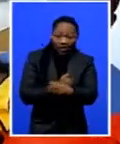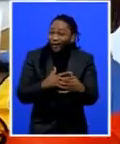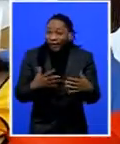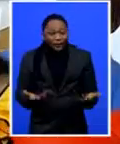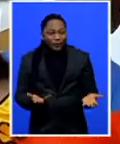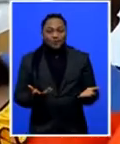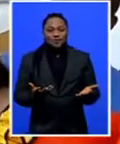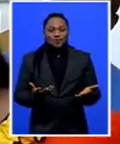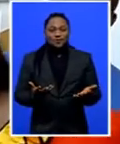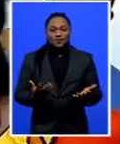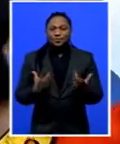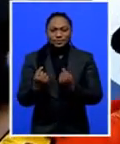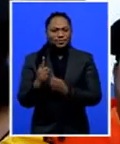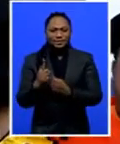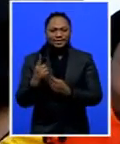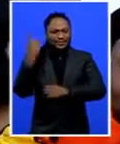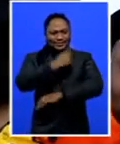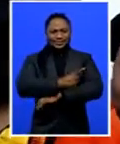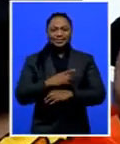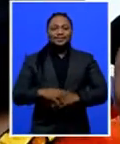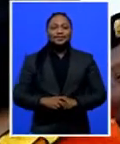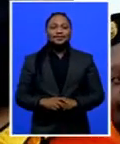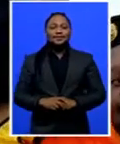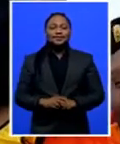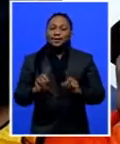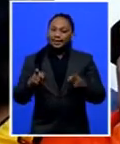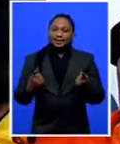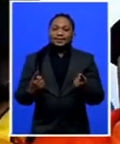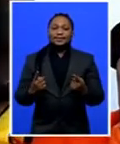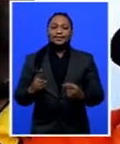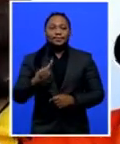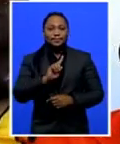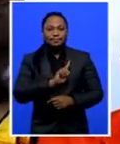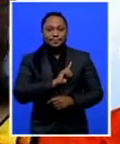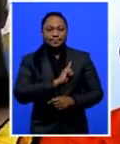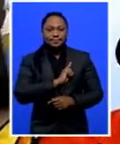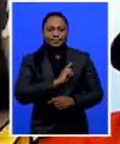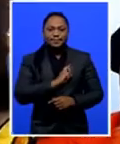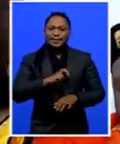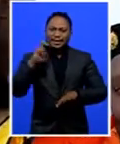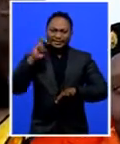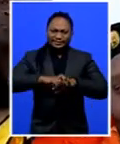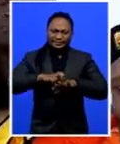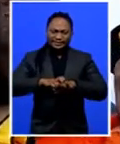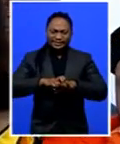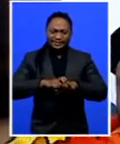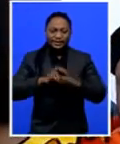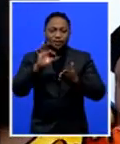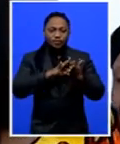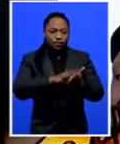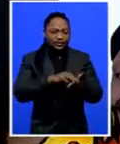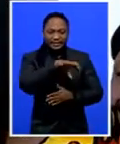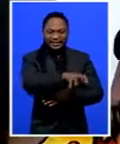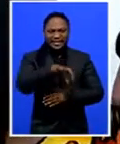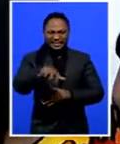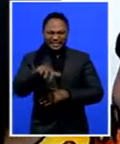Or if so, what are you going to cook? I can do that because I need to go and visit some of the voting stations. There is